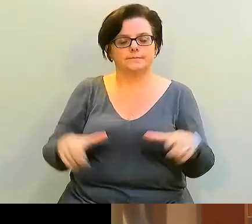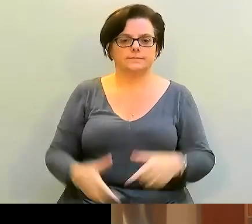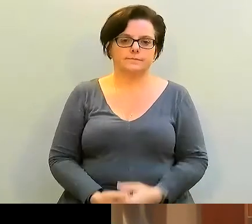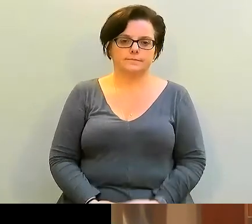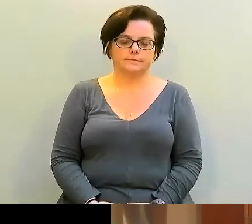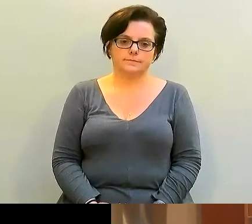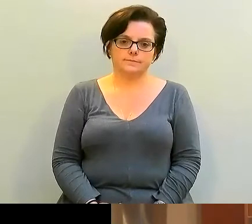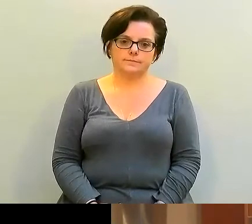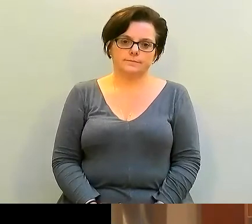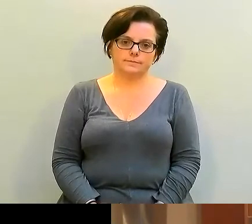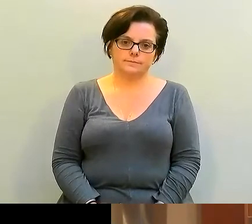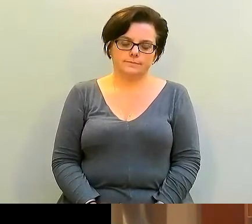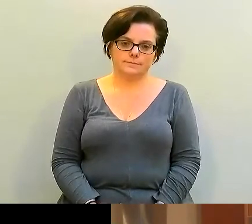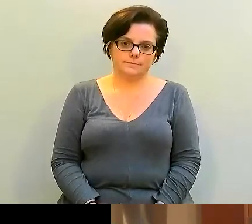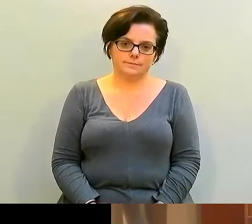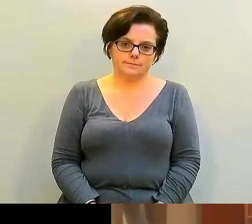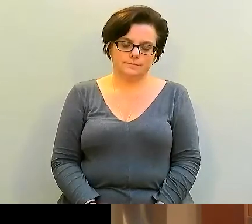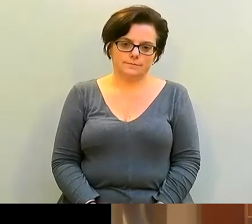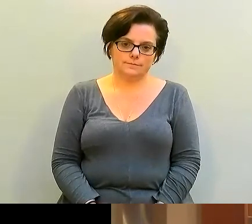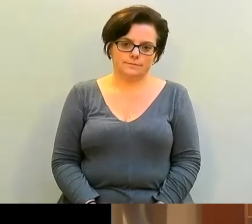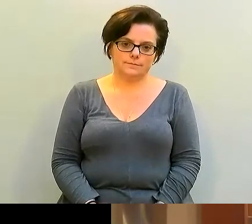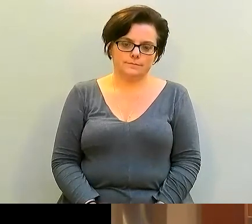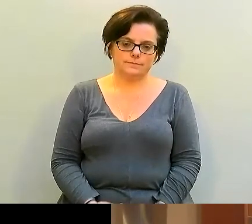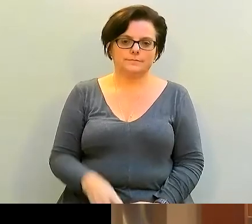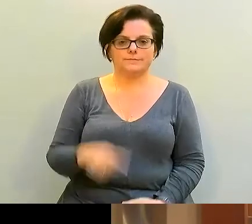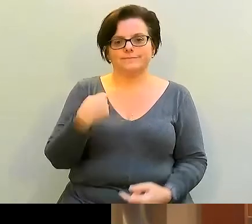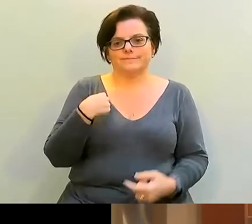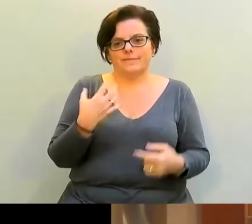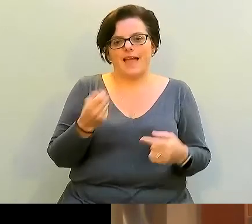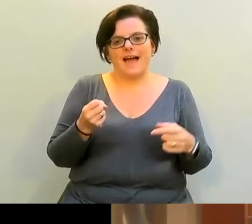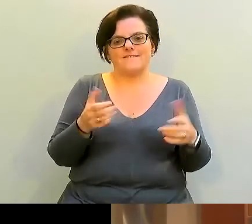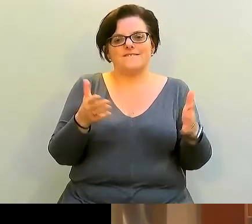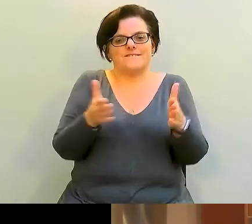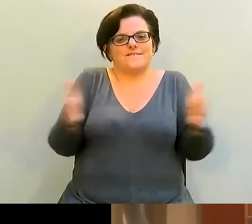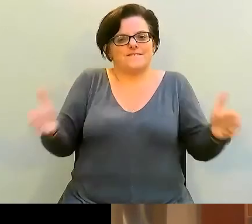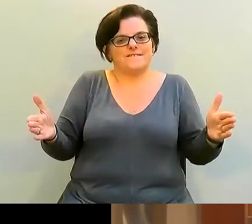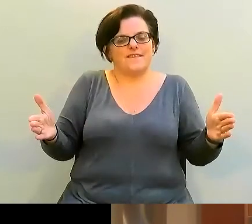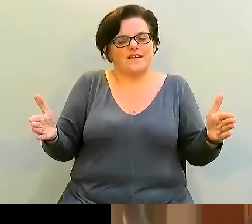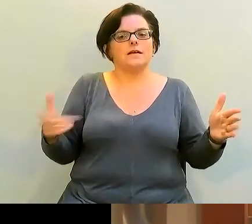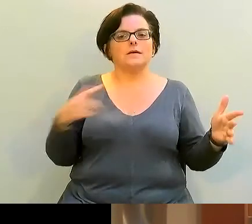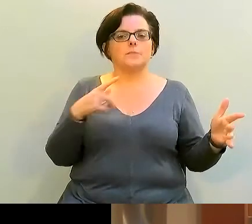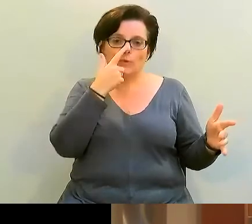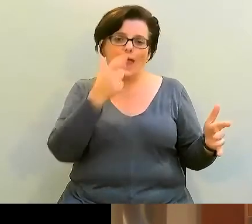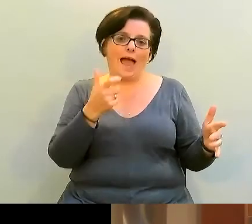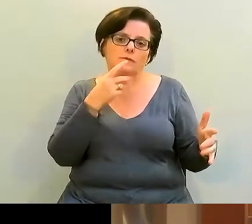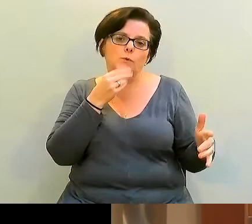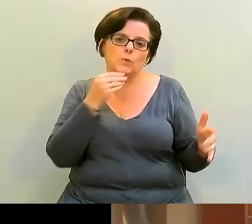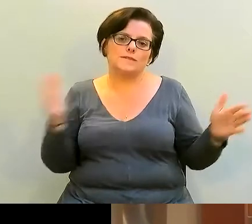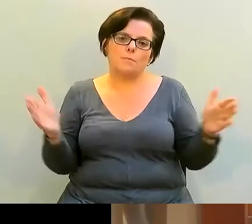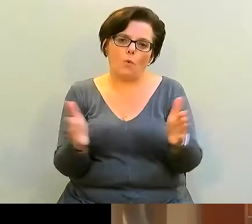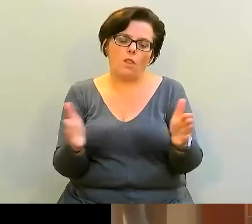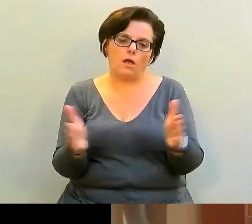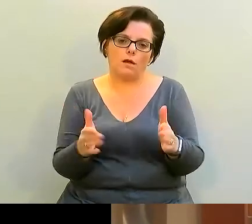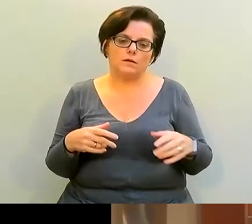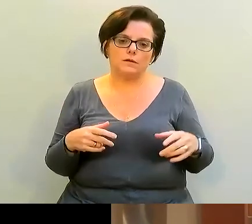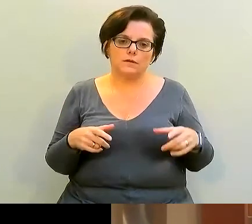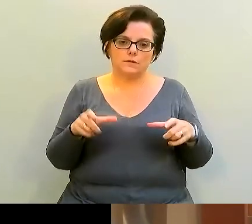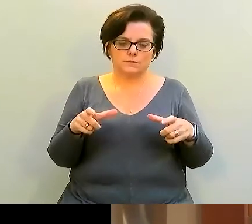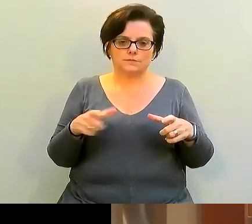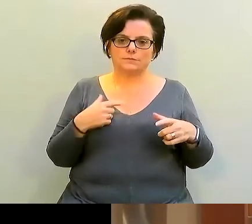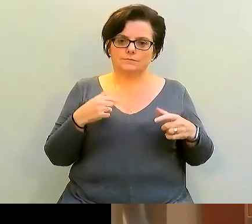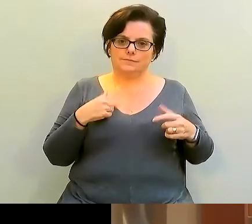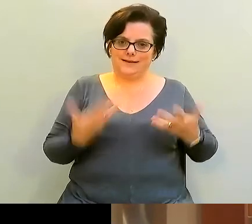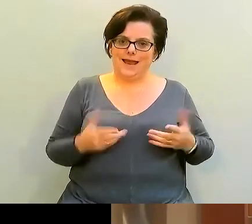Like I said I have an enormous half sheet pan here you can use a much smaller one and what I'm going to do is gently slide these on